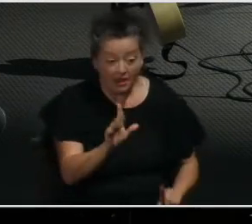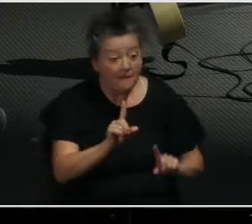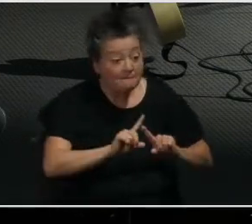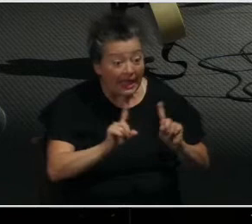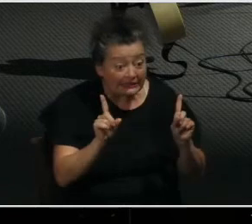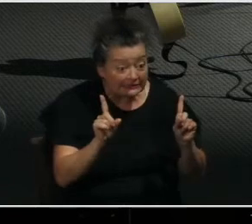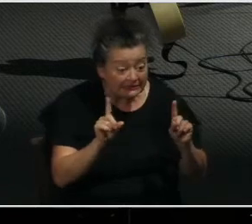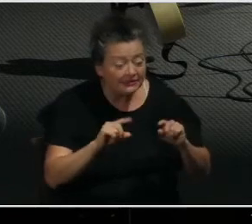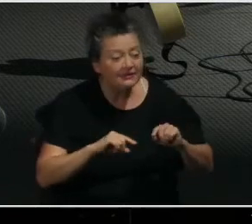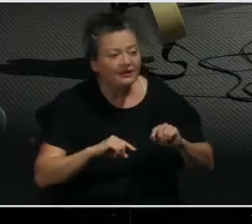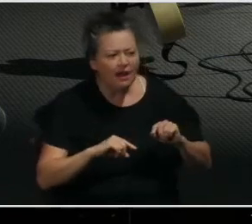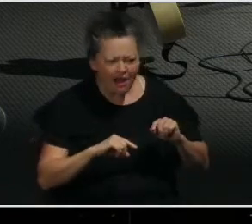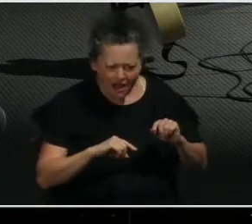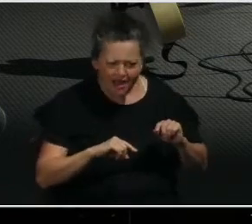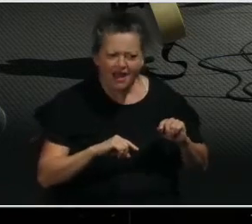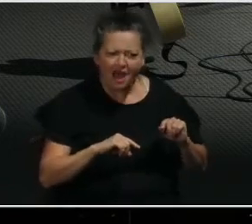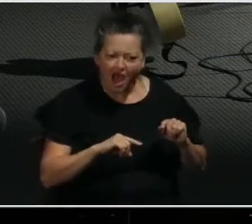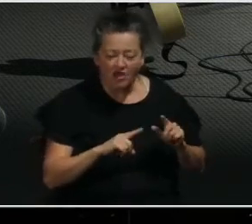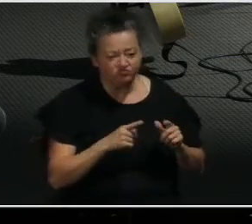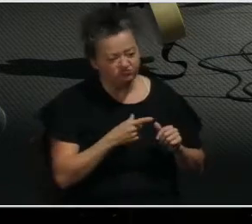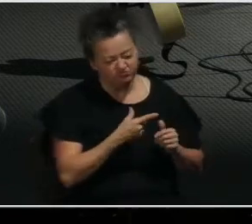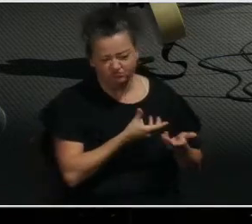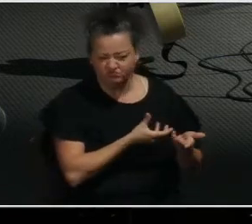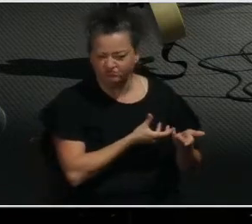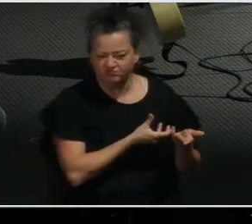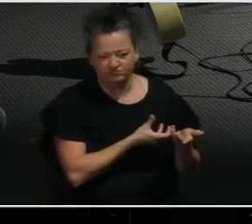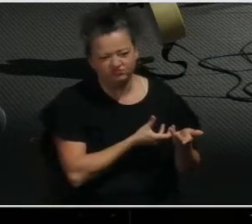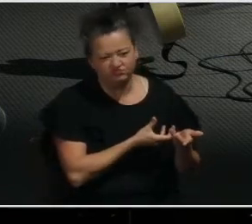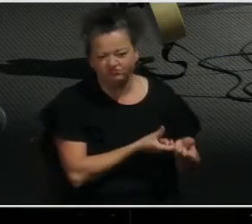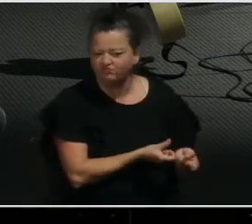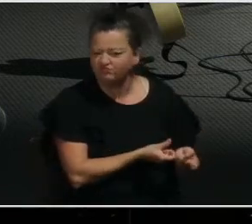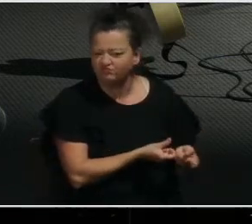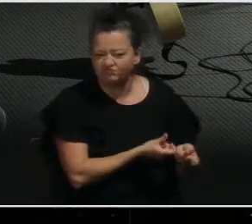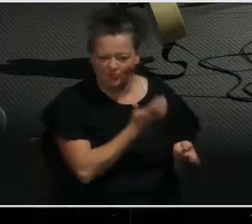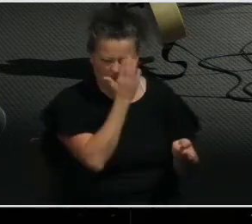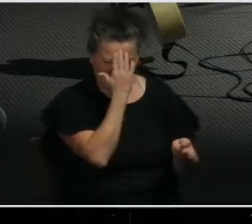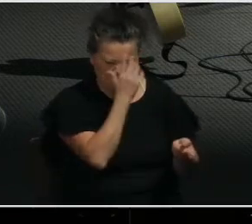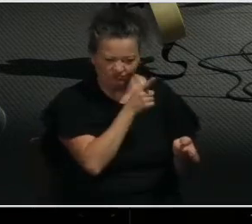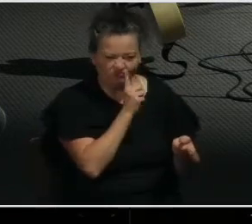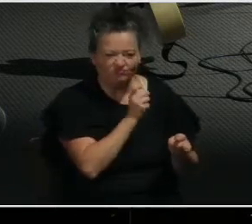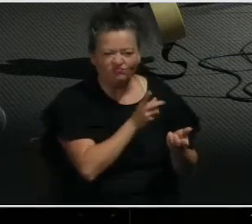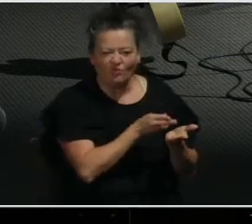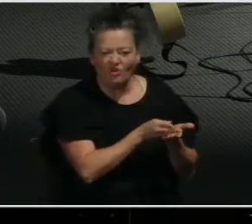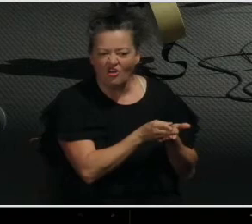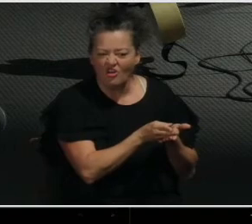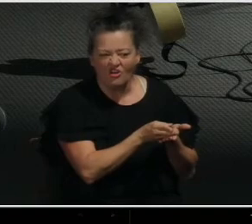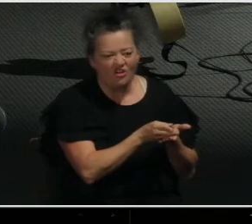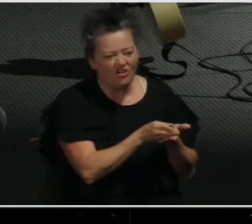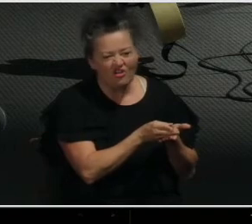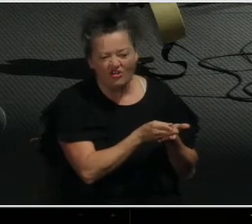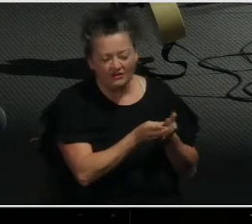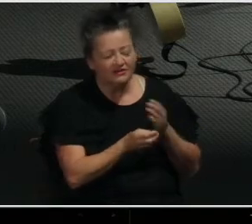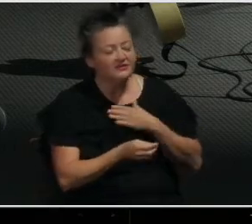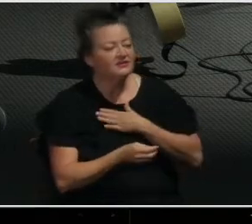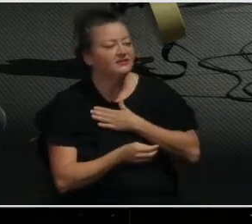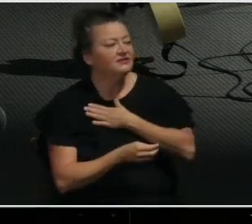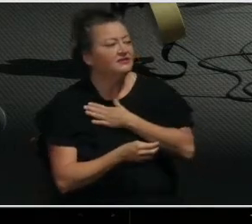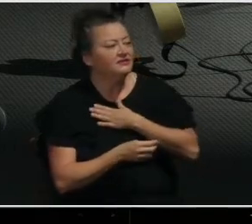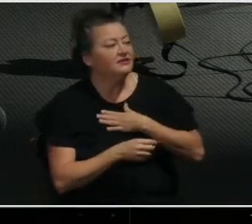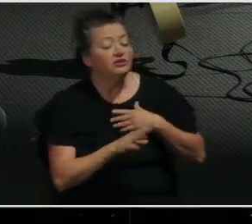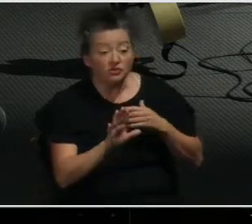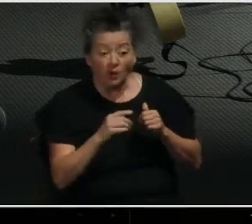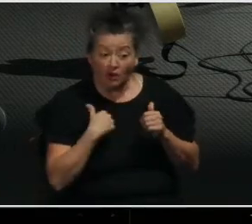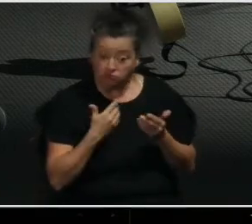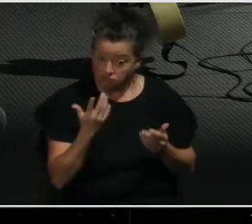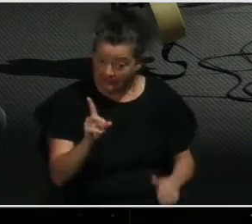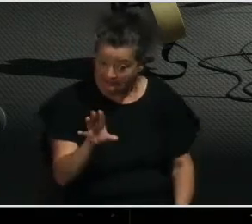soon proved trustworthy and sincere. And it was obvious. And so I would pass on specific